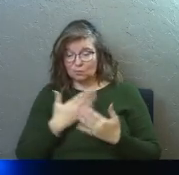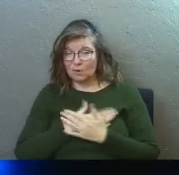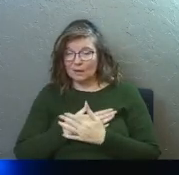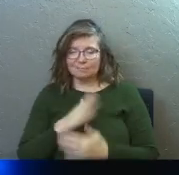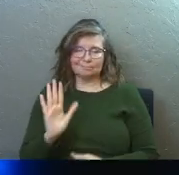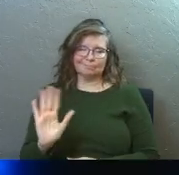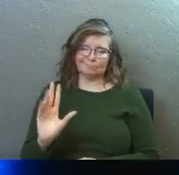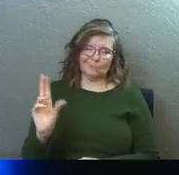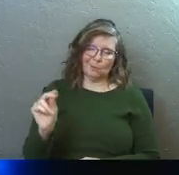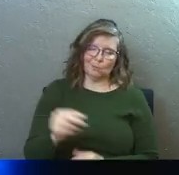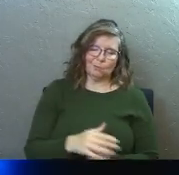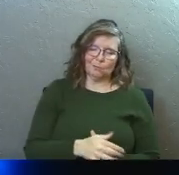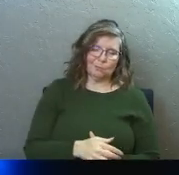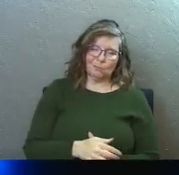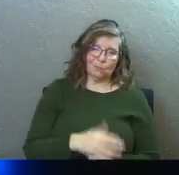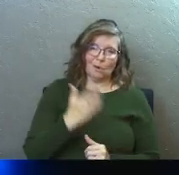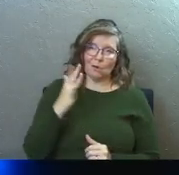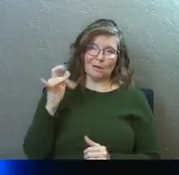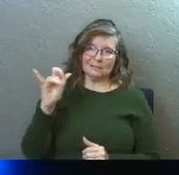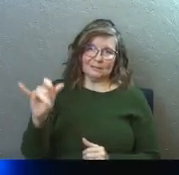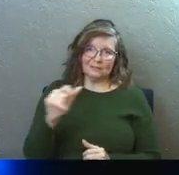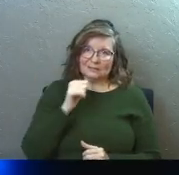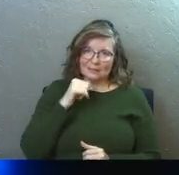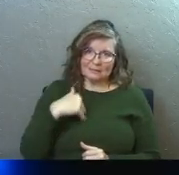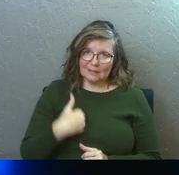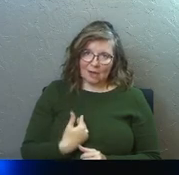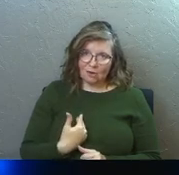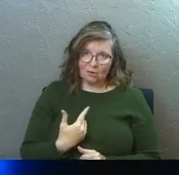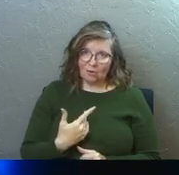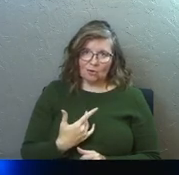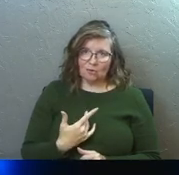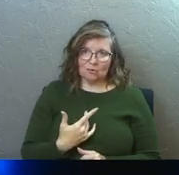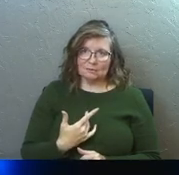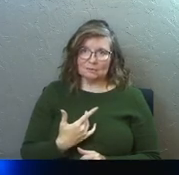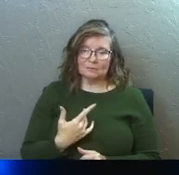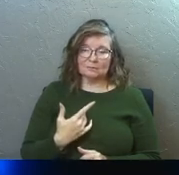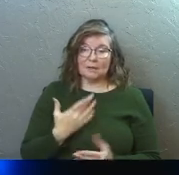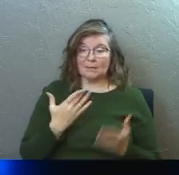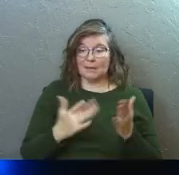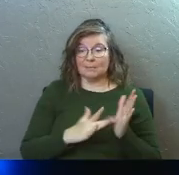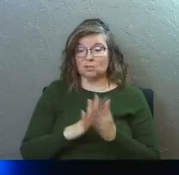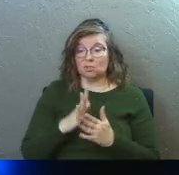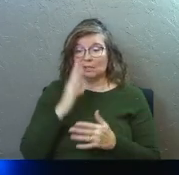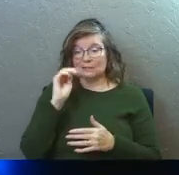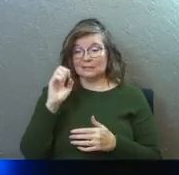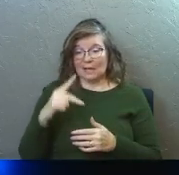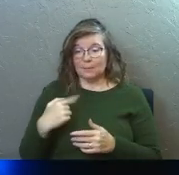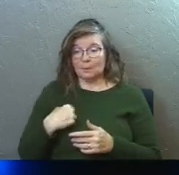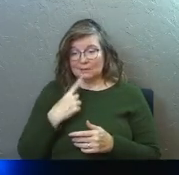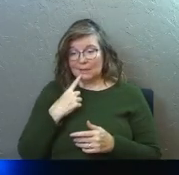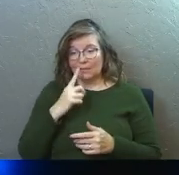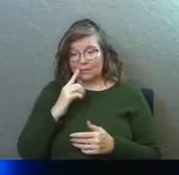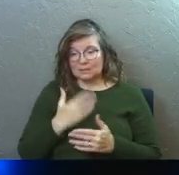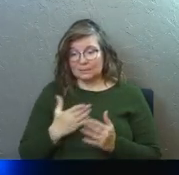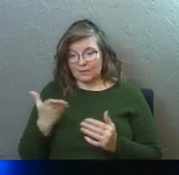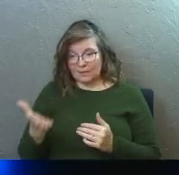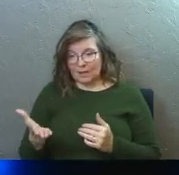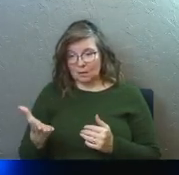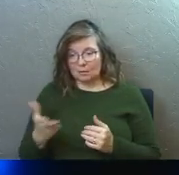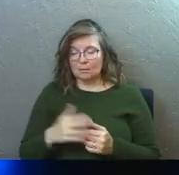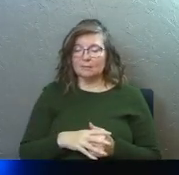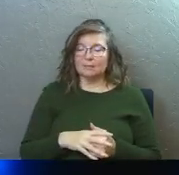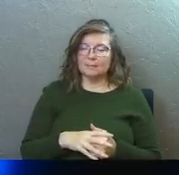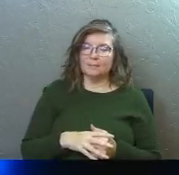rest? No. Our God is infinite, right? God, God, I don't believe that God just gets tired. Maybe Jesus took a nap, right? Like we said, there's some stuff there.